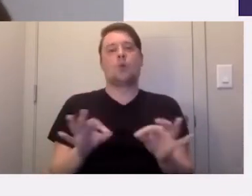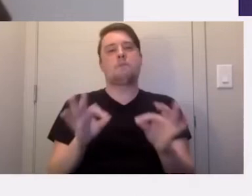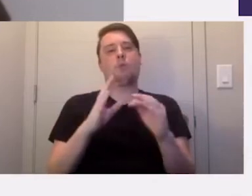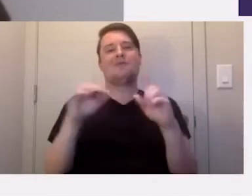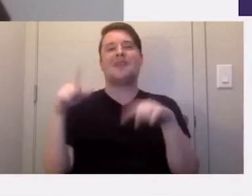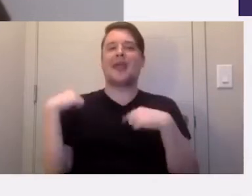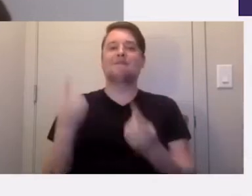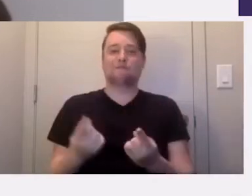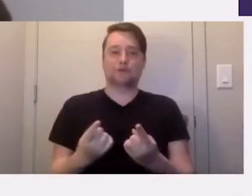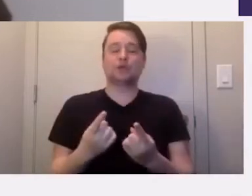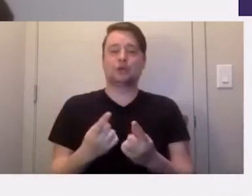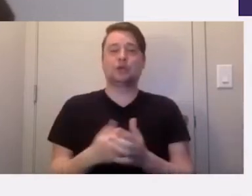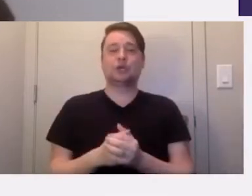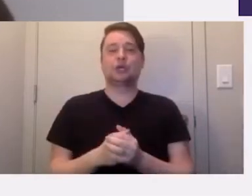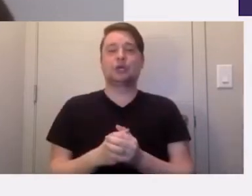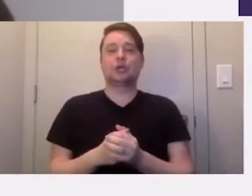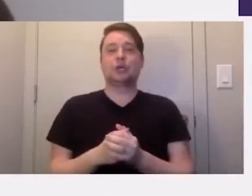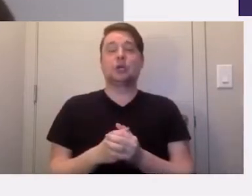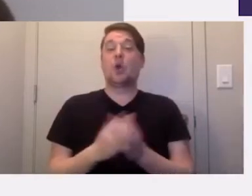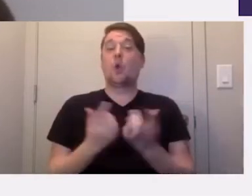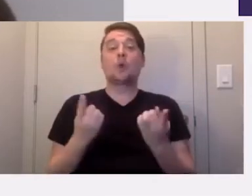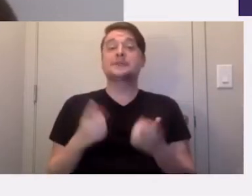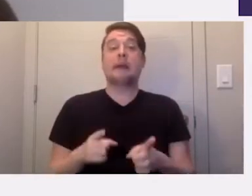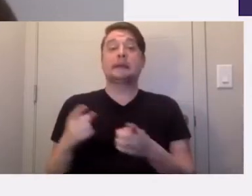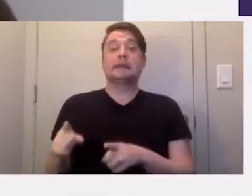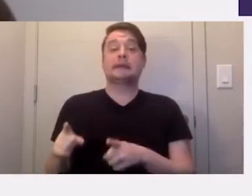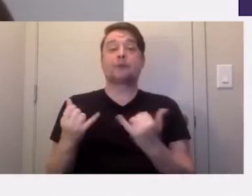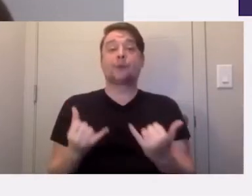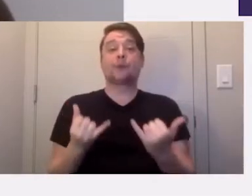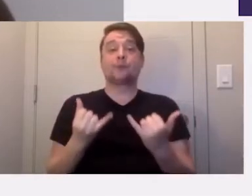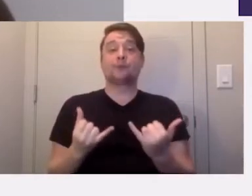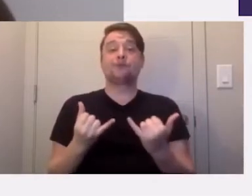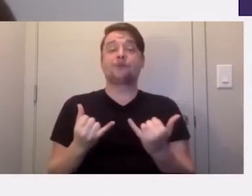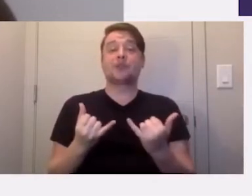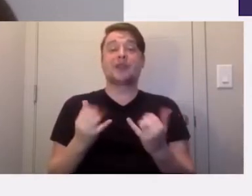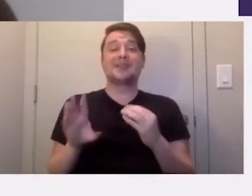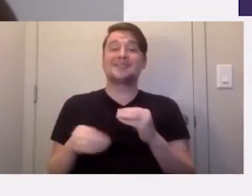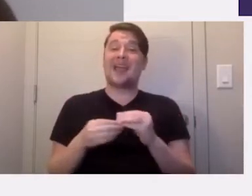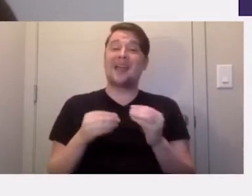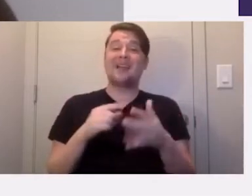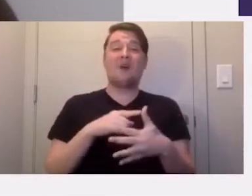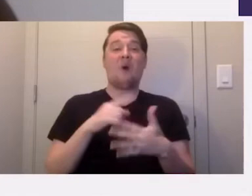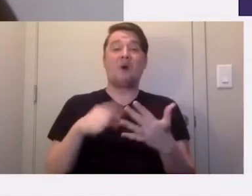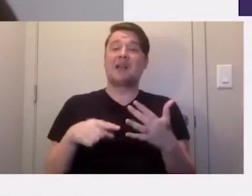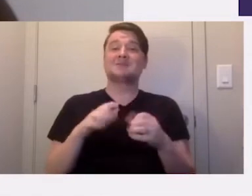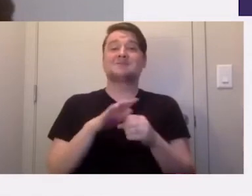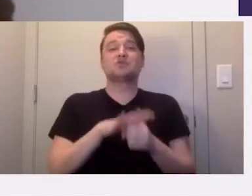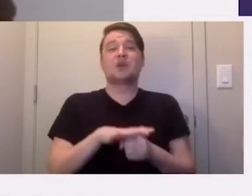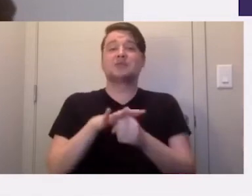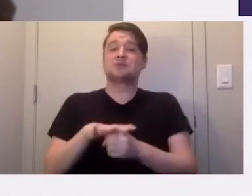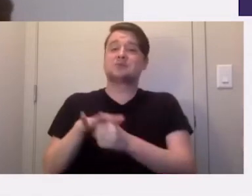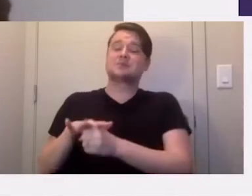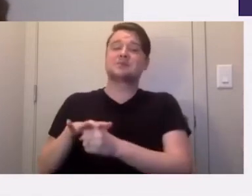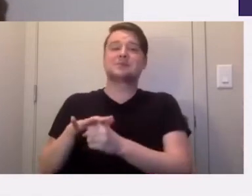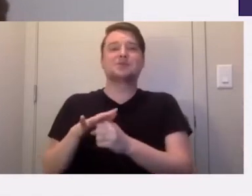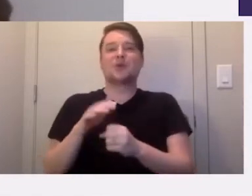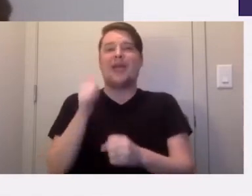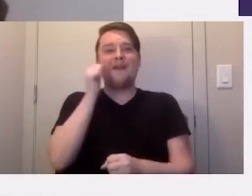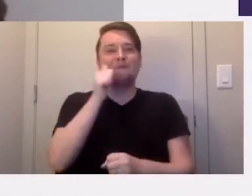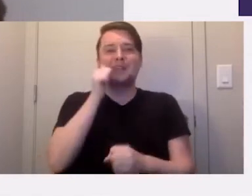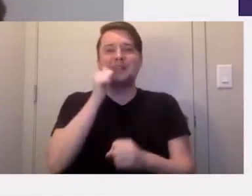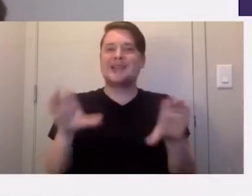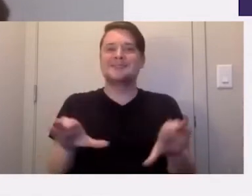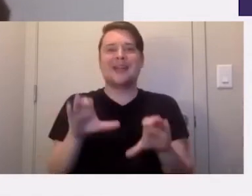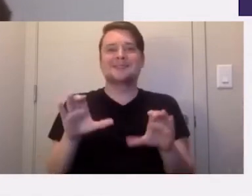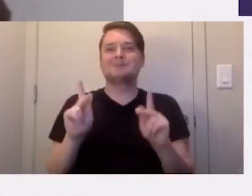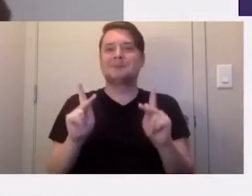And what is happening right now is adding all kinds of stress to even everyday tasks that